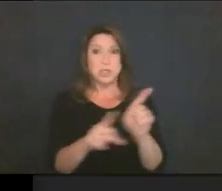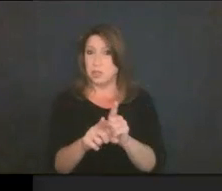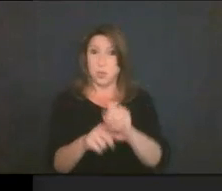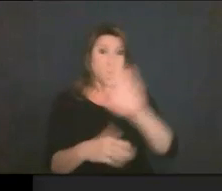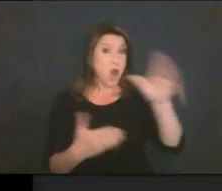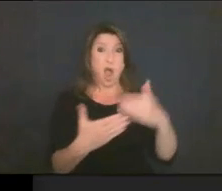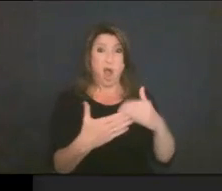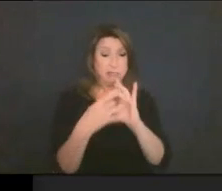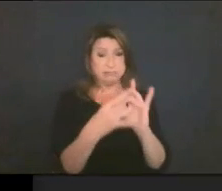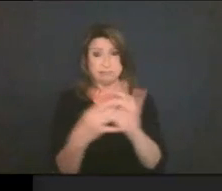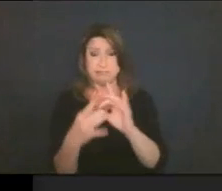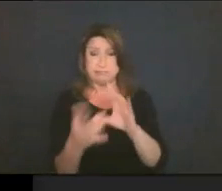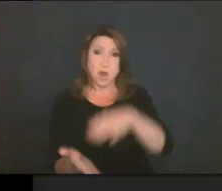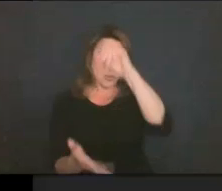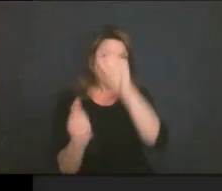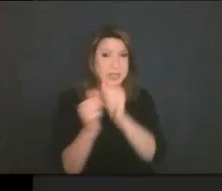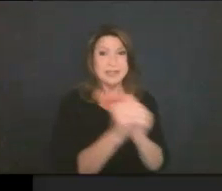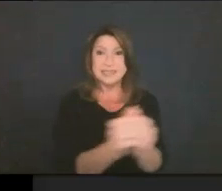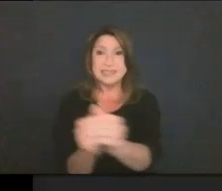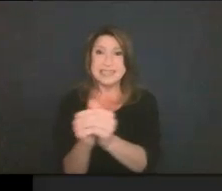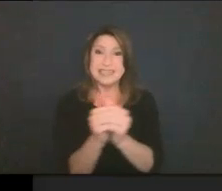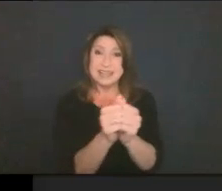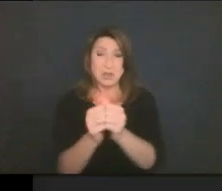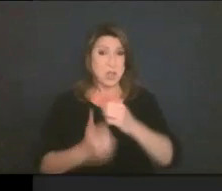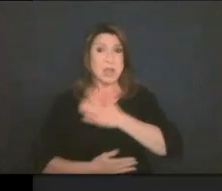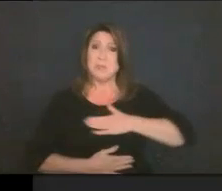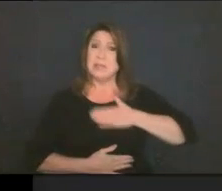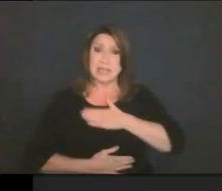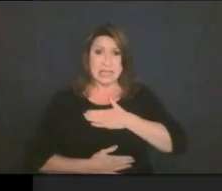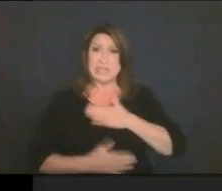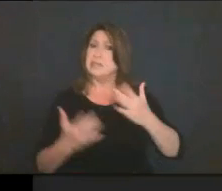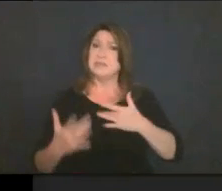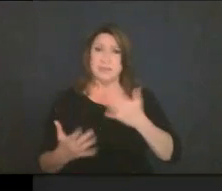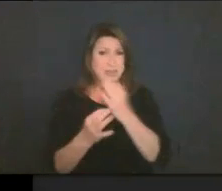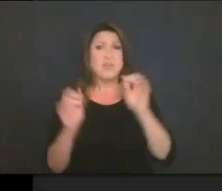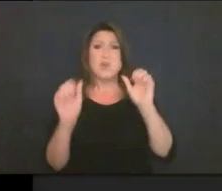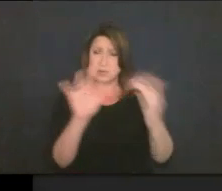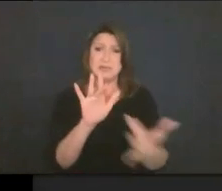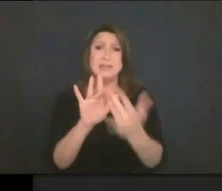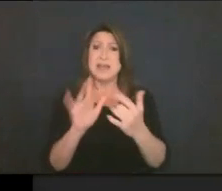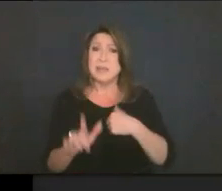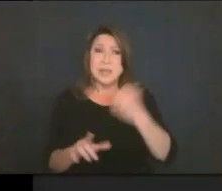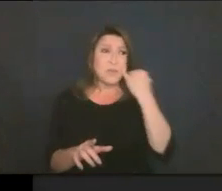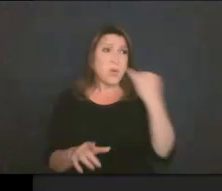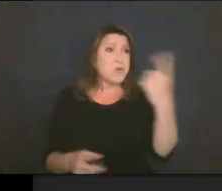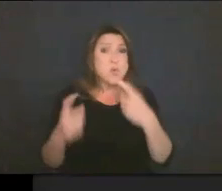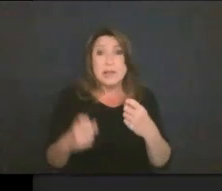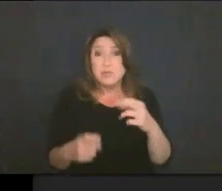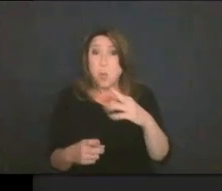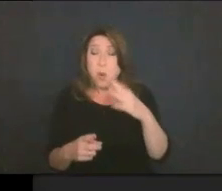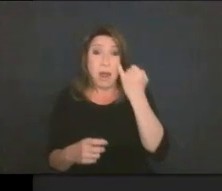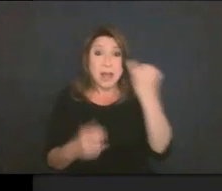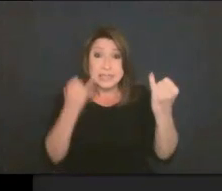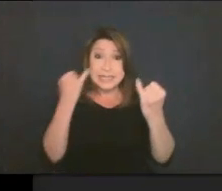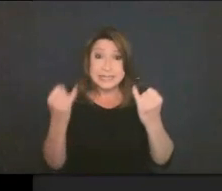learning together. So feel free to reach out if you have any questions or suggestions and we